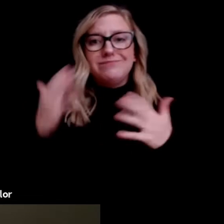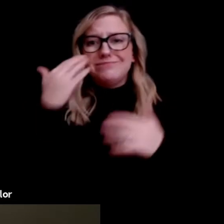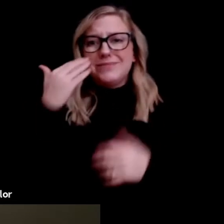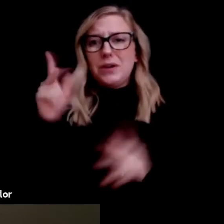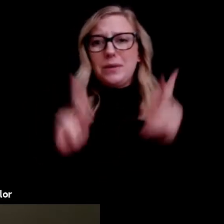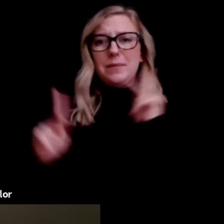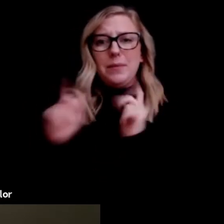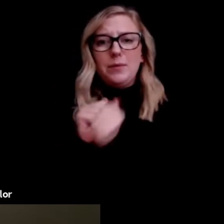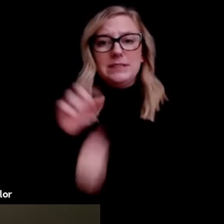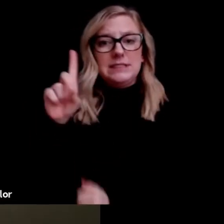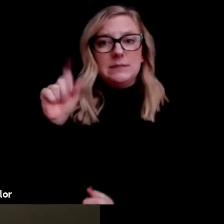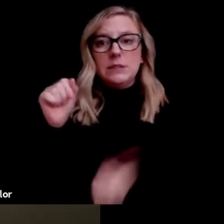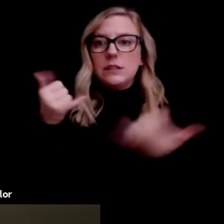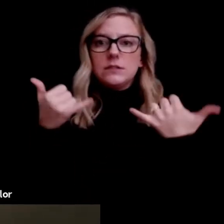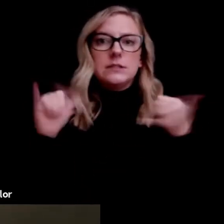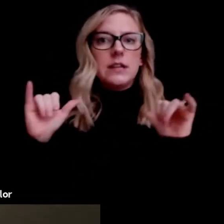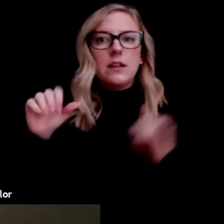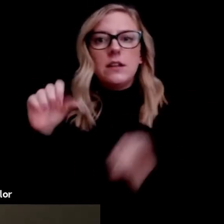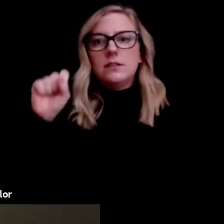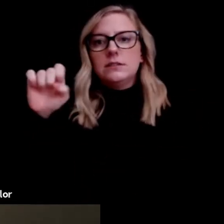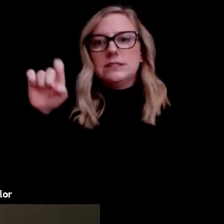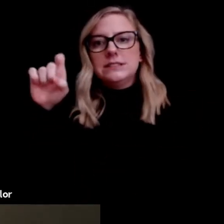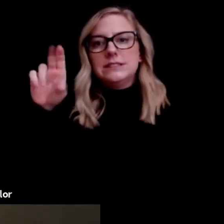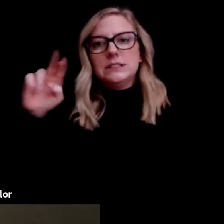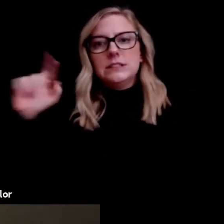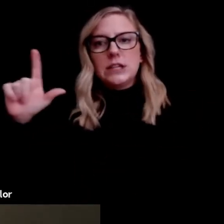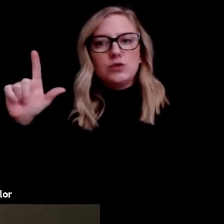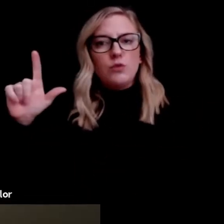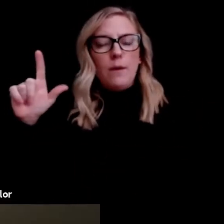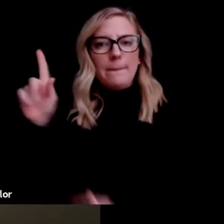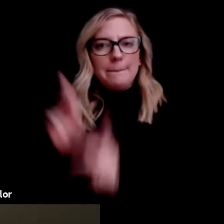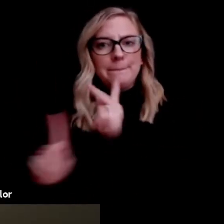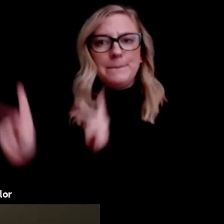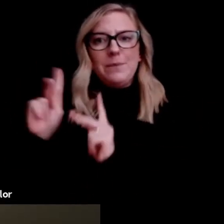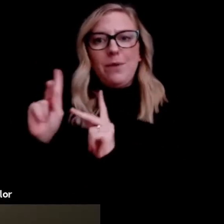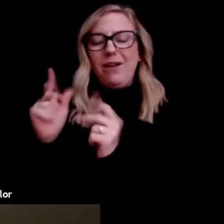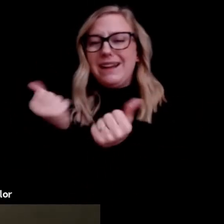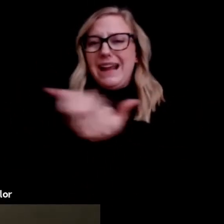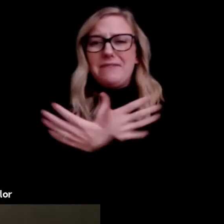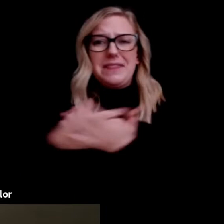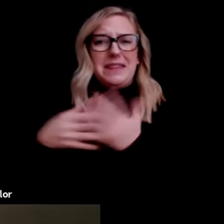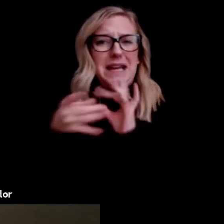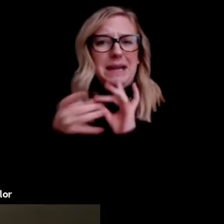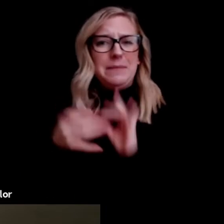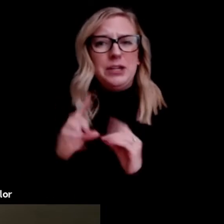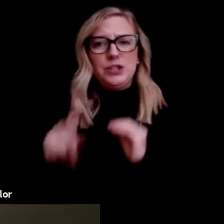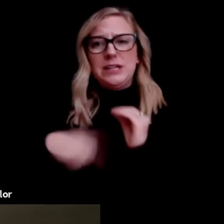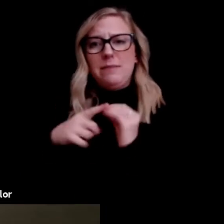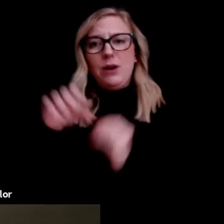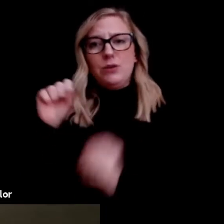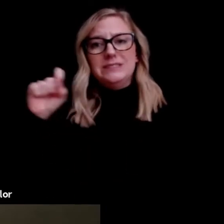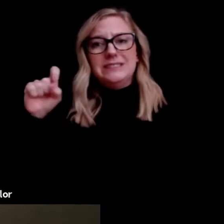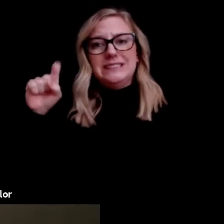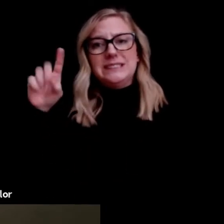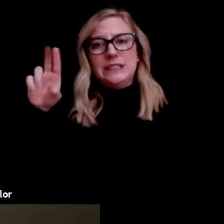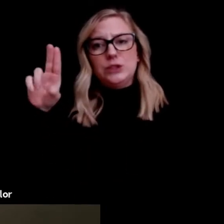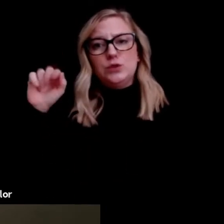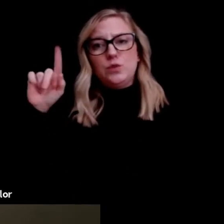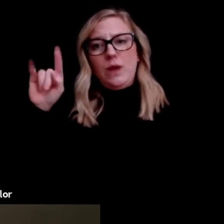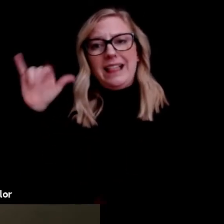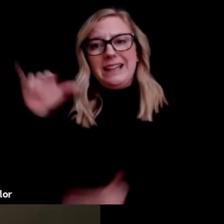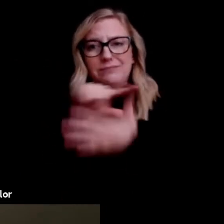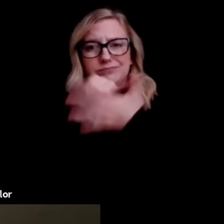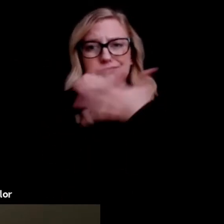beings. And those, all those facets of sexuality that I mentioned earlier truly applies to everyone, no matter